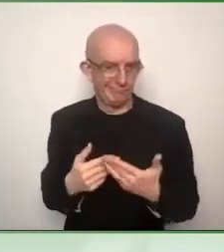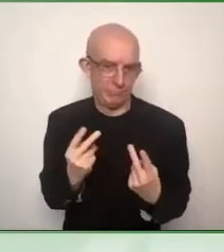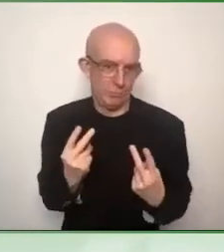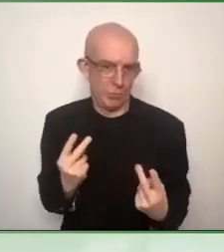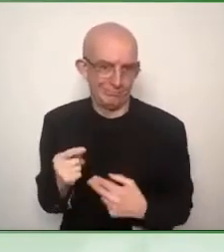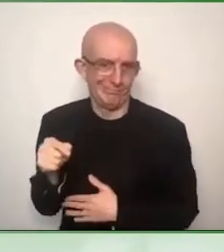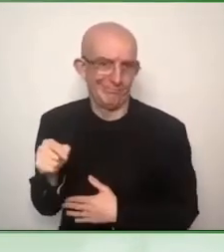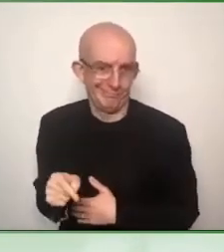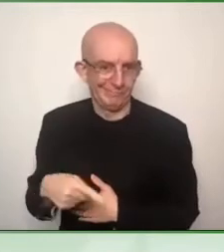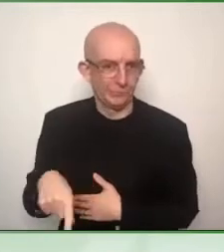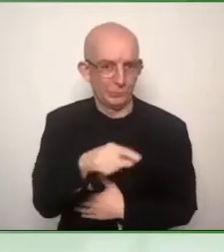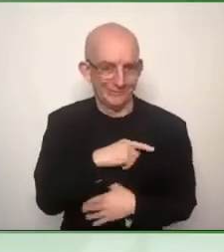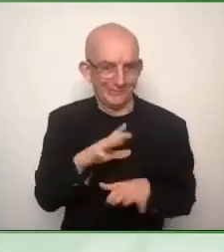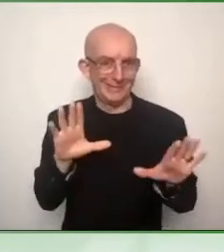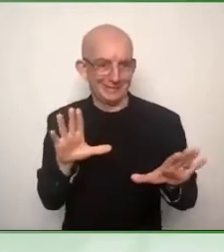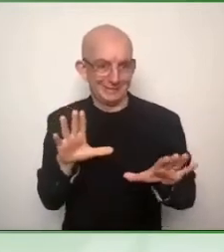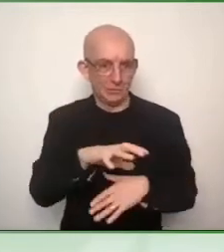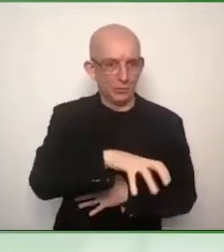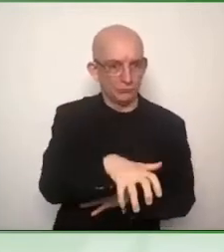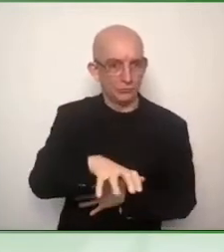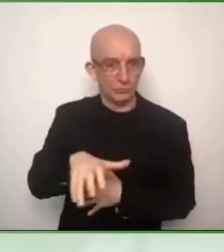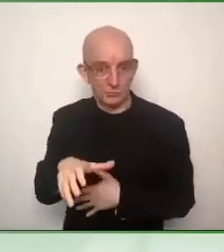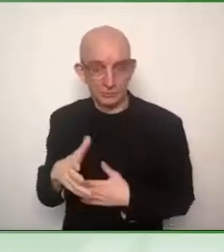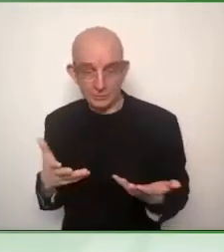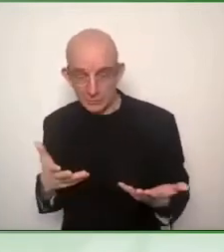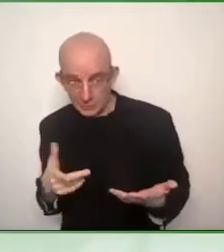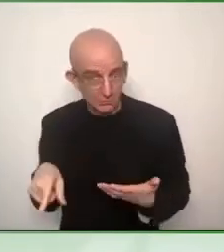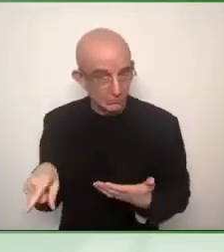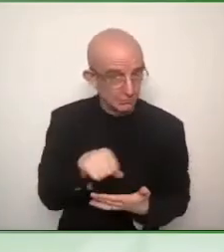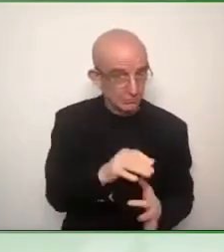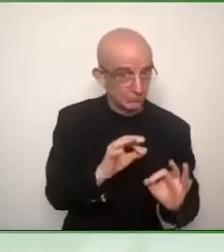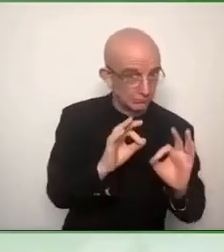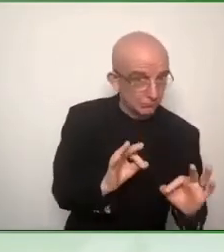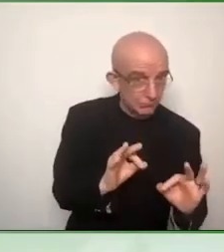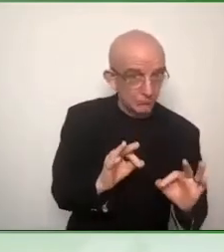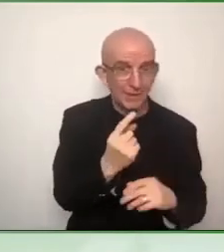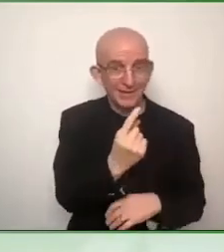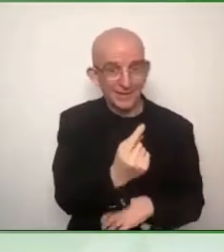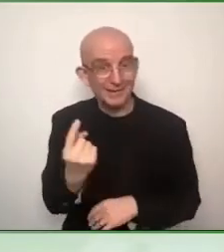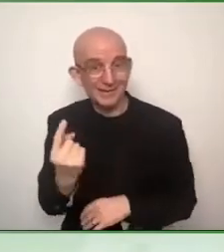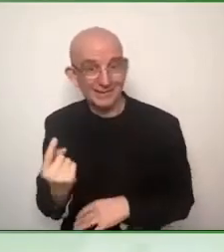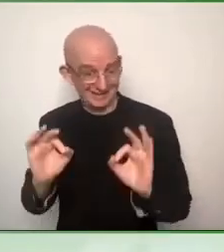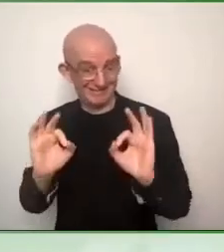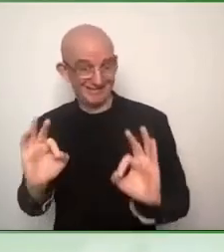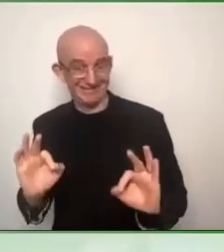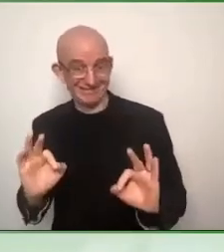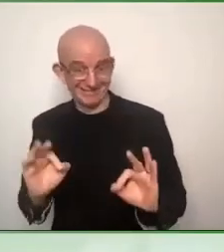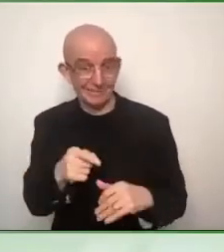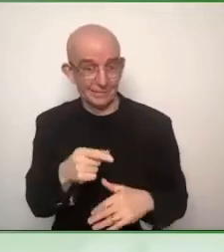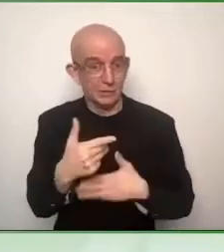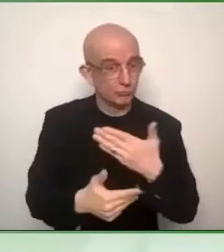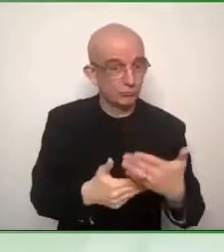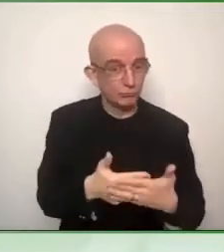changes between one country and the other. So this is something that could create some sort of fragmentation, which